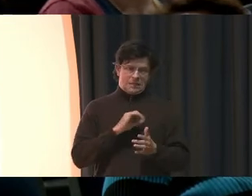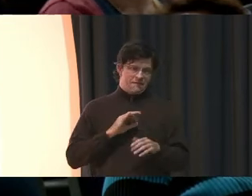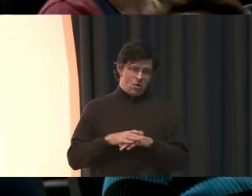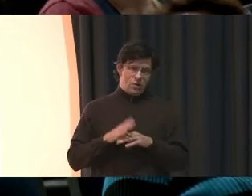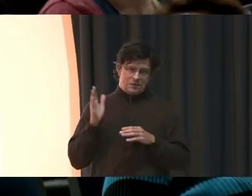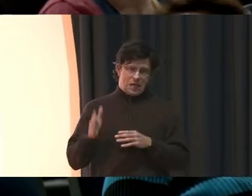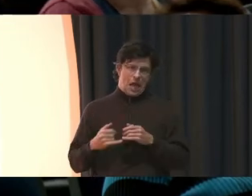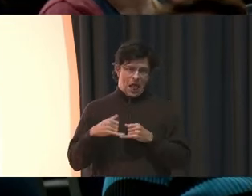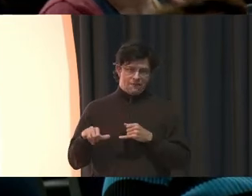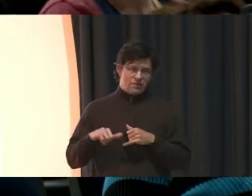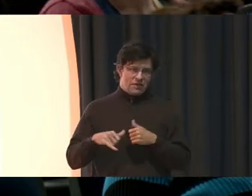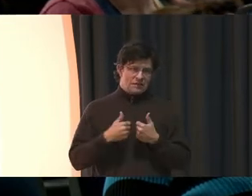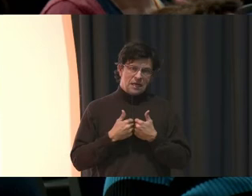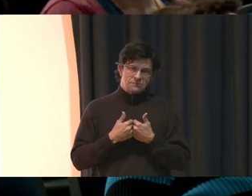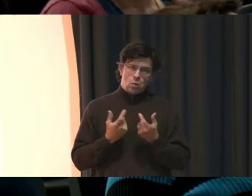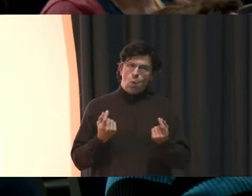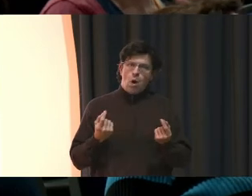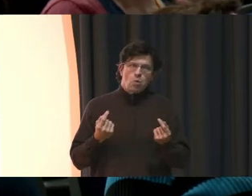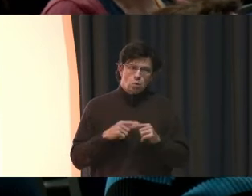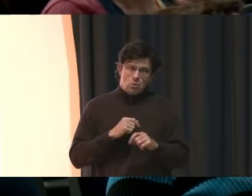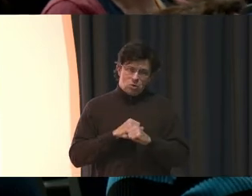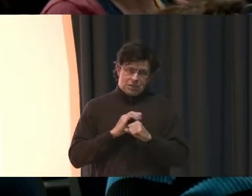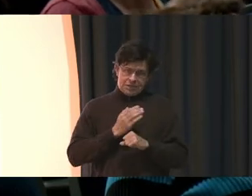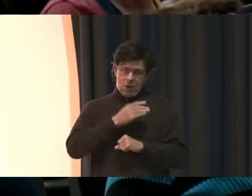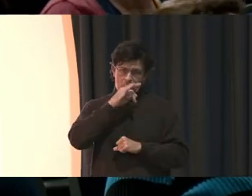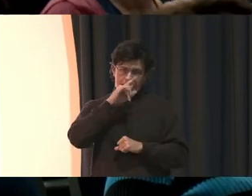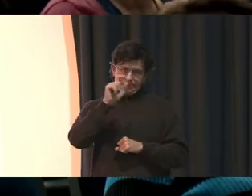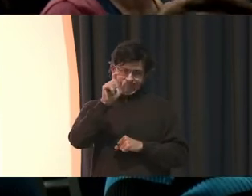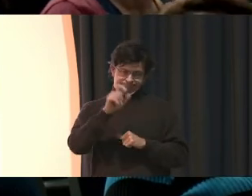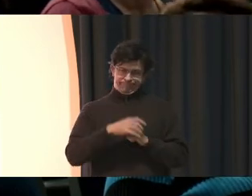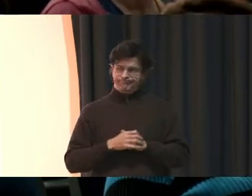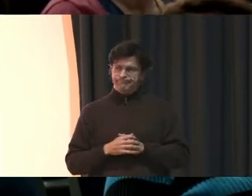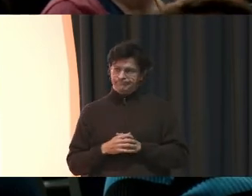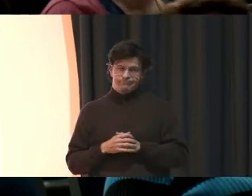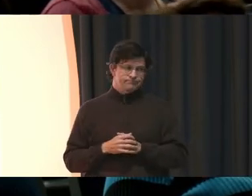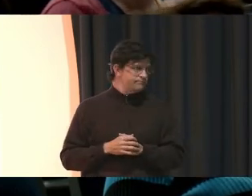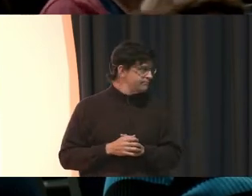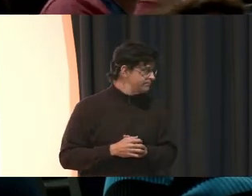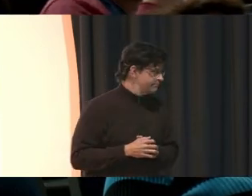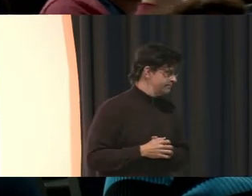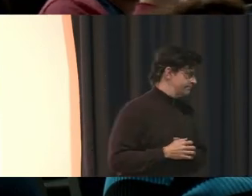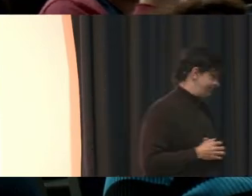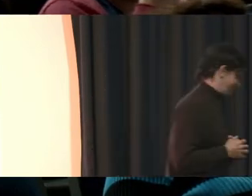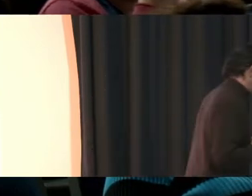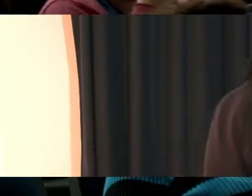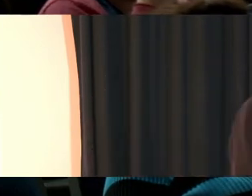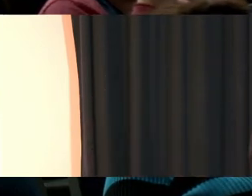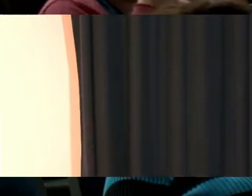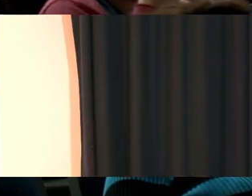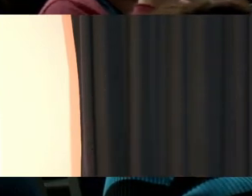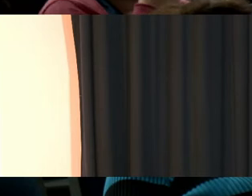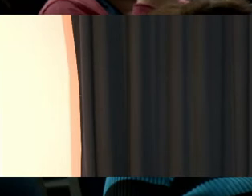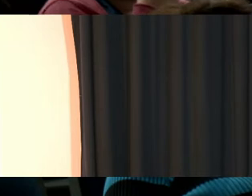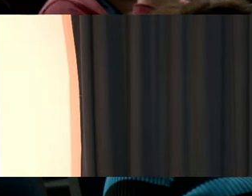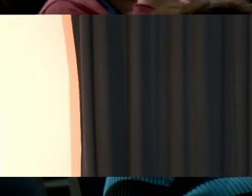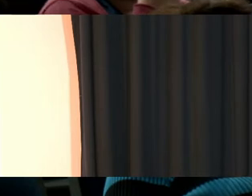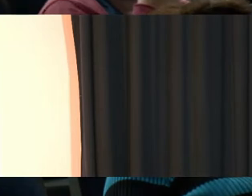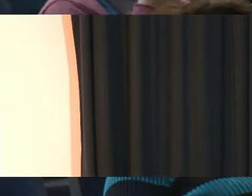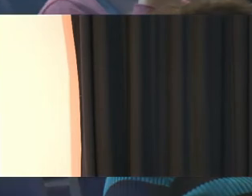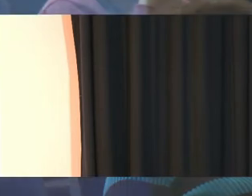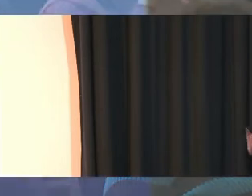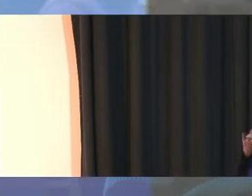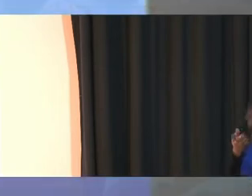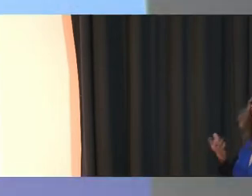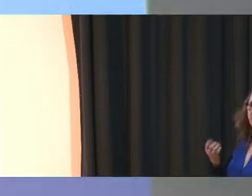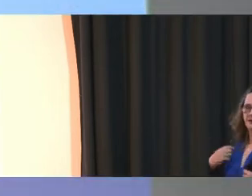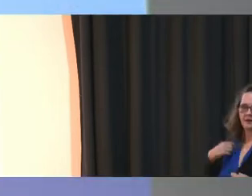sideline for these games. What are we going to do to protect our kids? One of the things that we did, and I heard this concern when